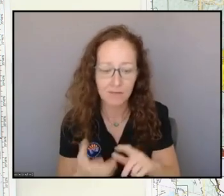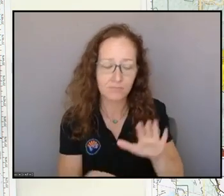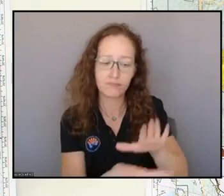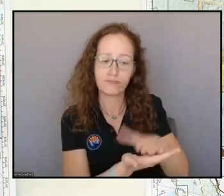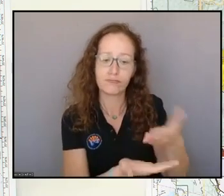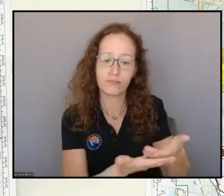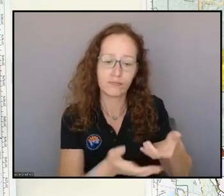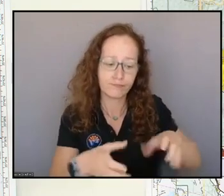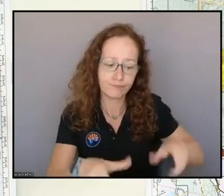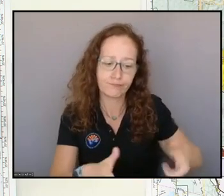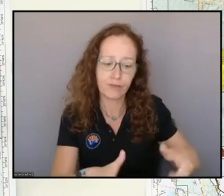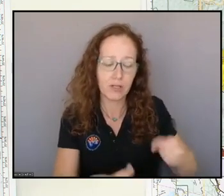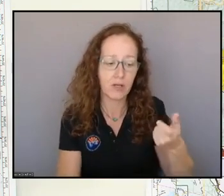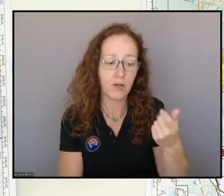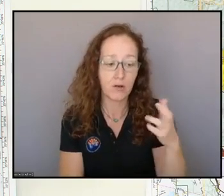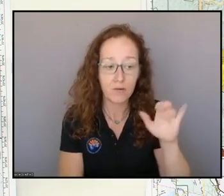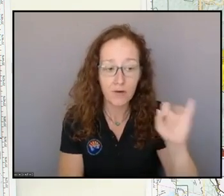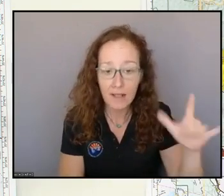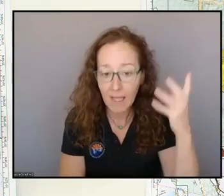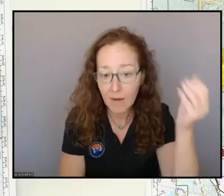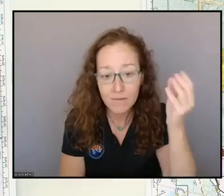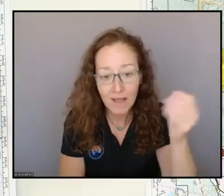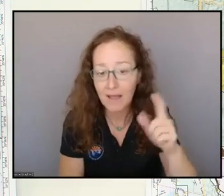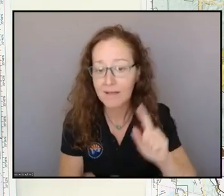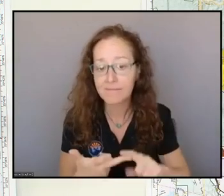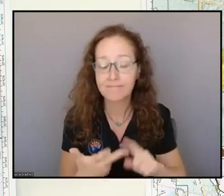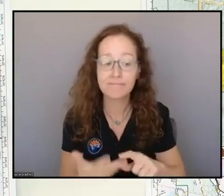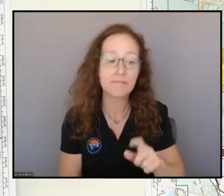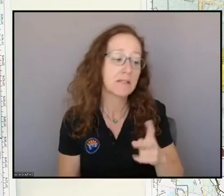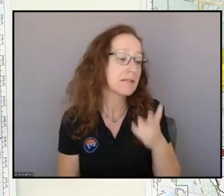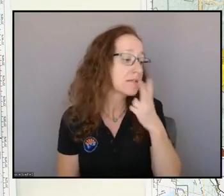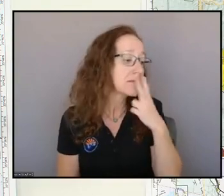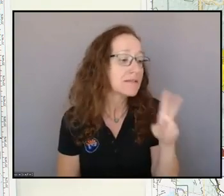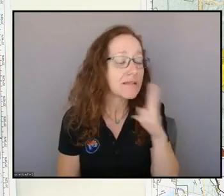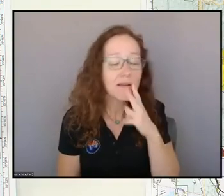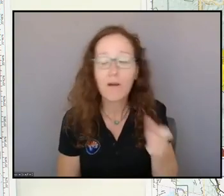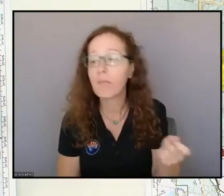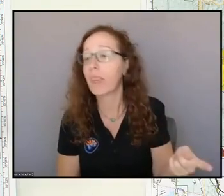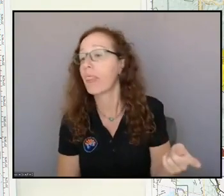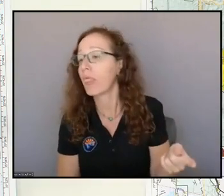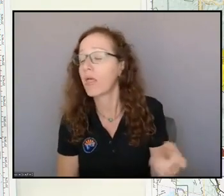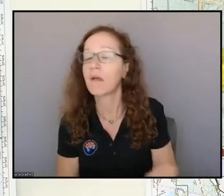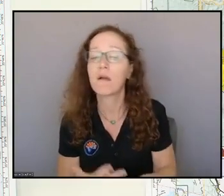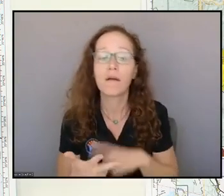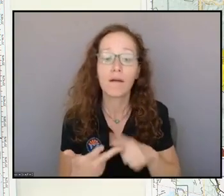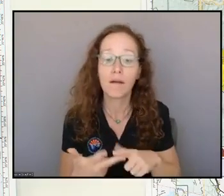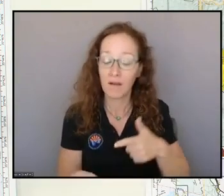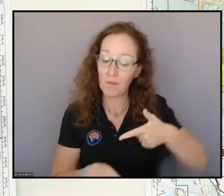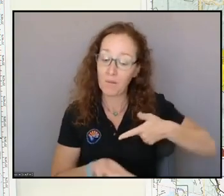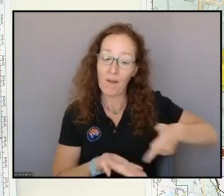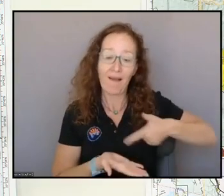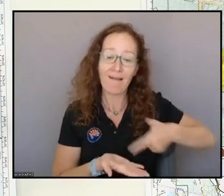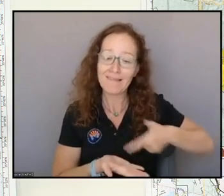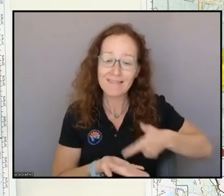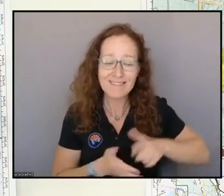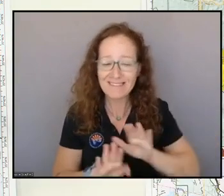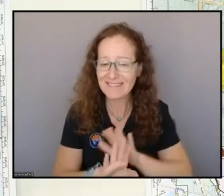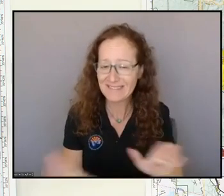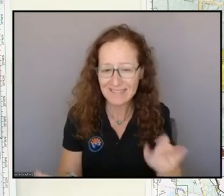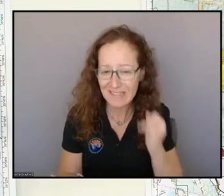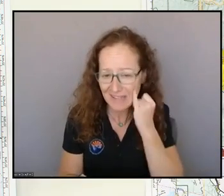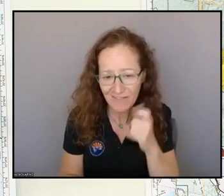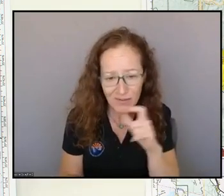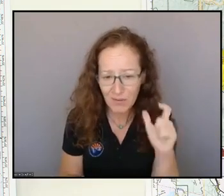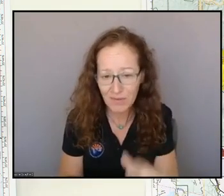Don't weld if you can help it. You know, do everything that you can to create one less spark because the last thing we need is